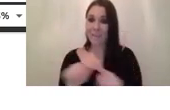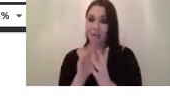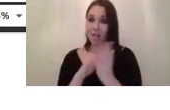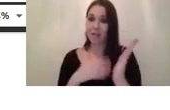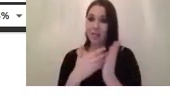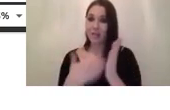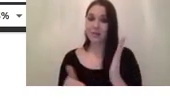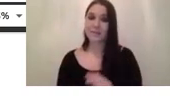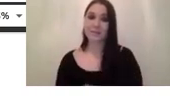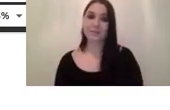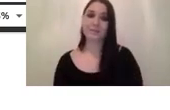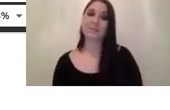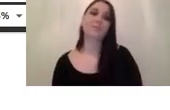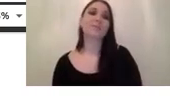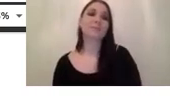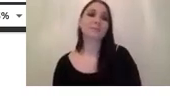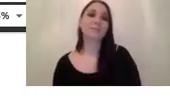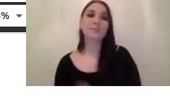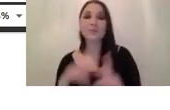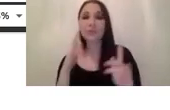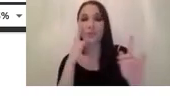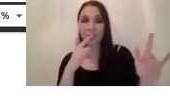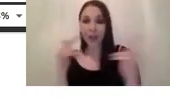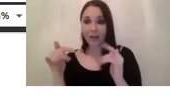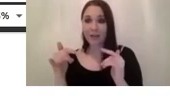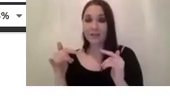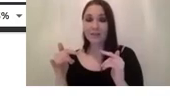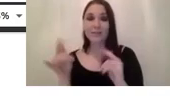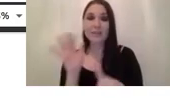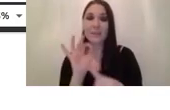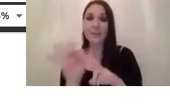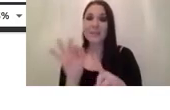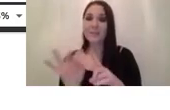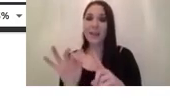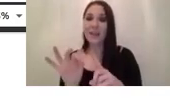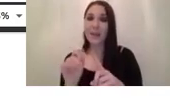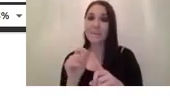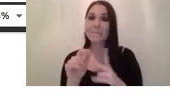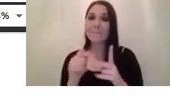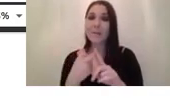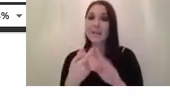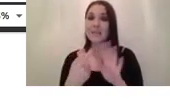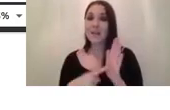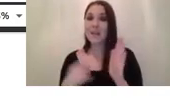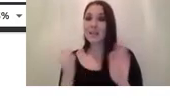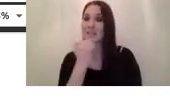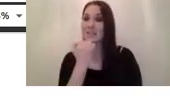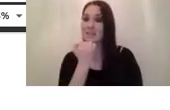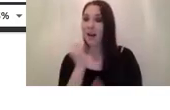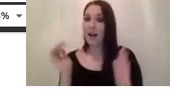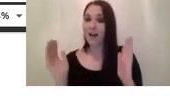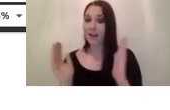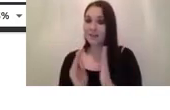and um check for the specific pixel size sorry for yeah for the pixel size